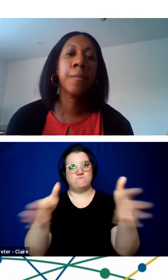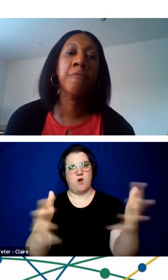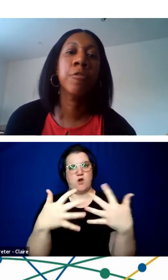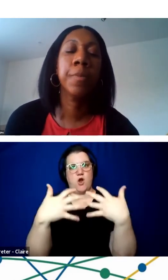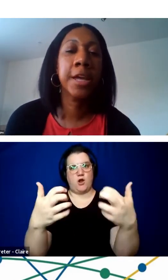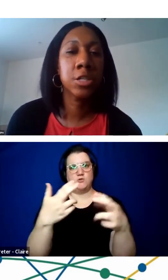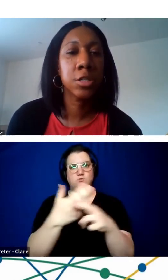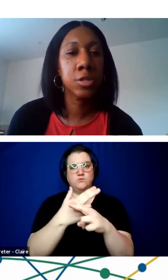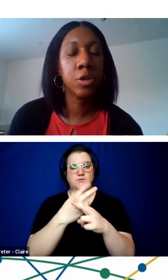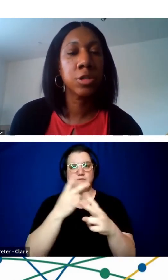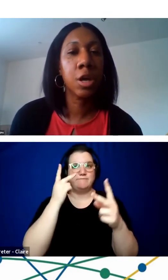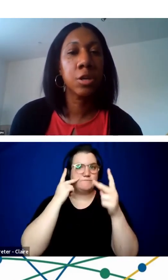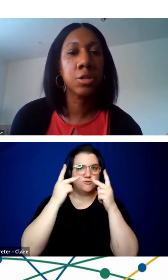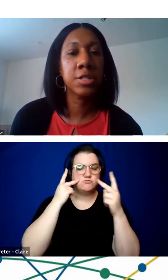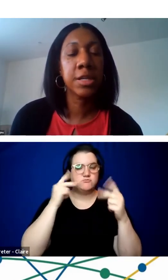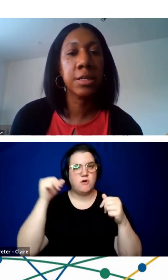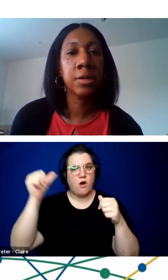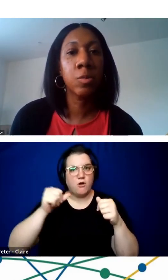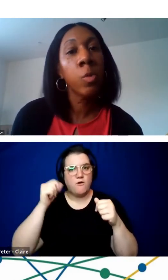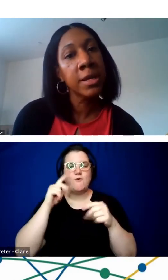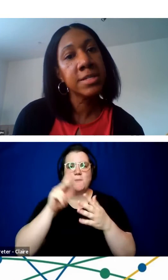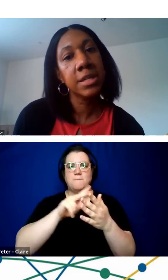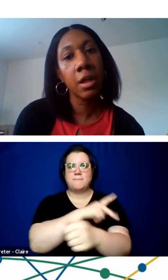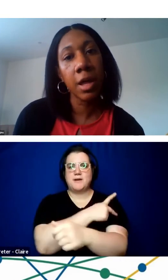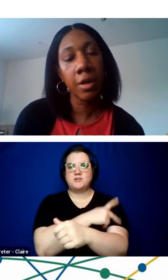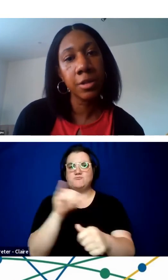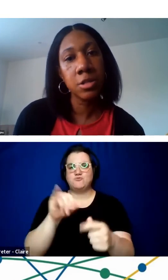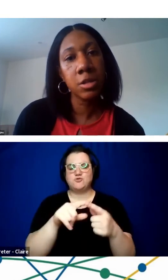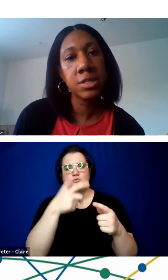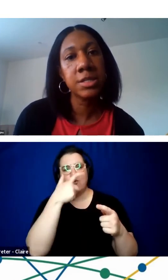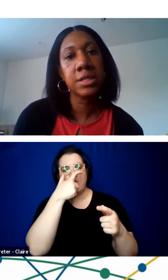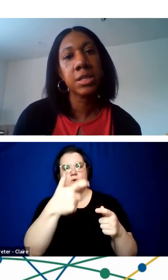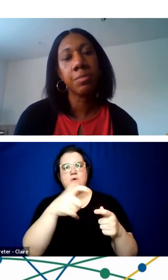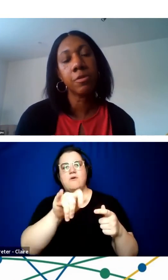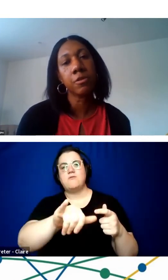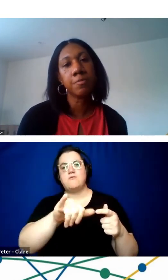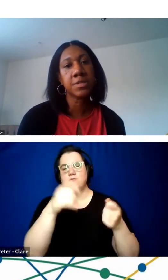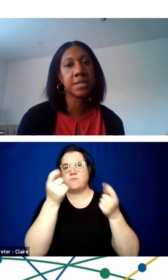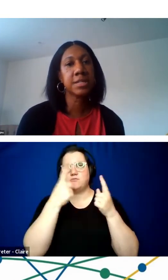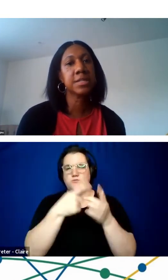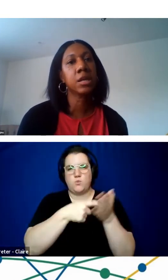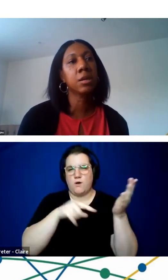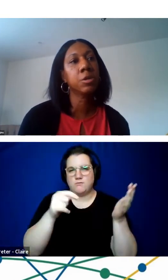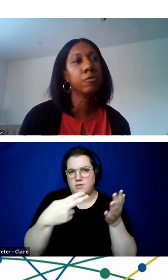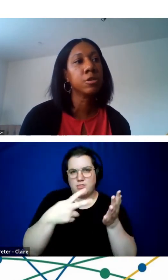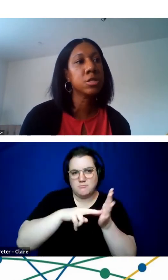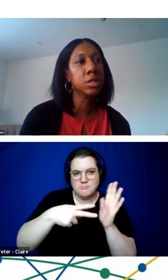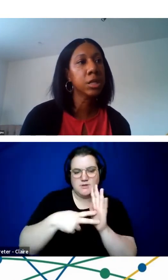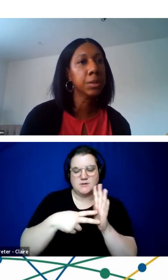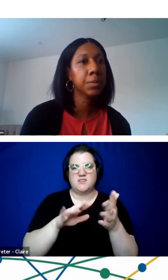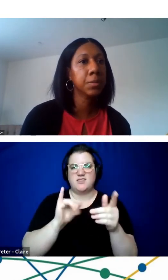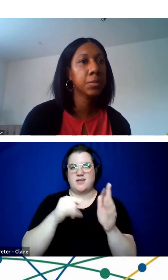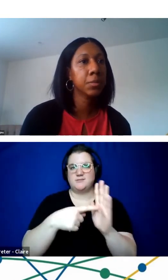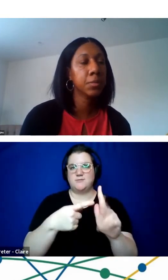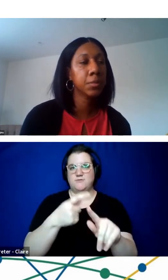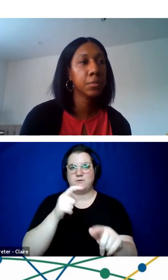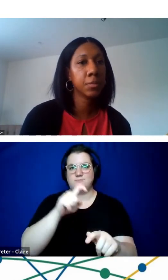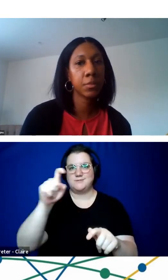for patients as well to understand what is telehealth. so this is an example for Texas A&M University.